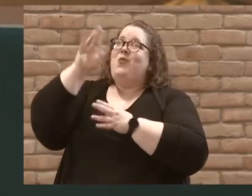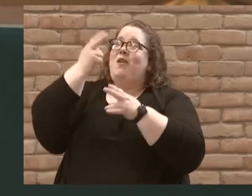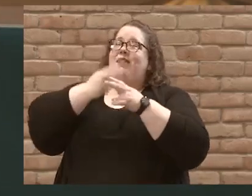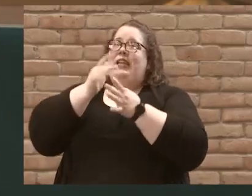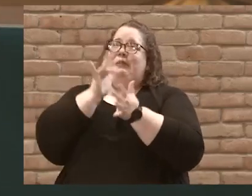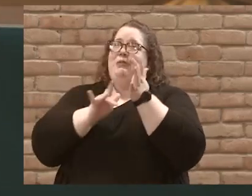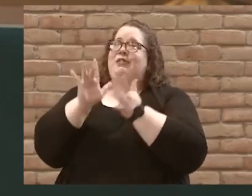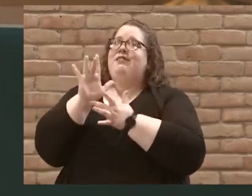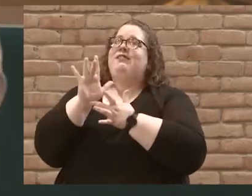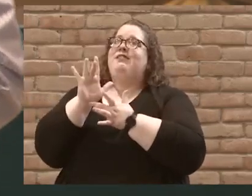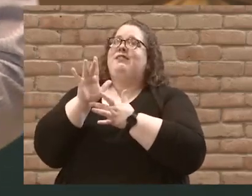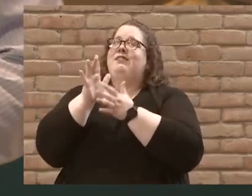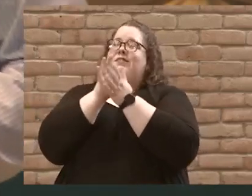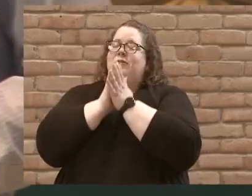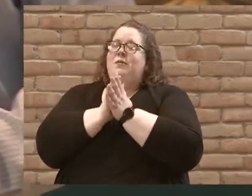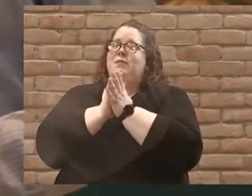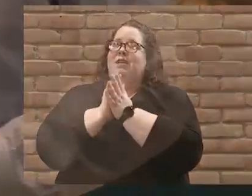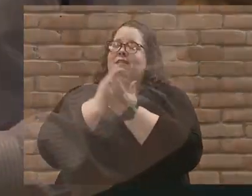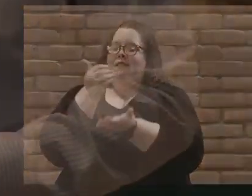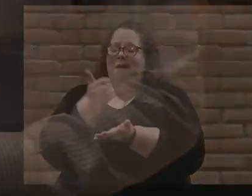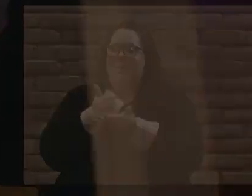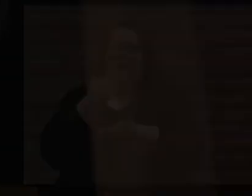Jesus, we pray. Amen.